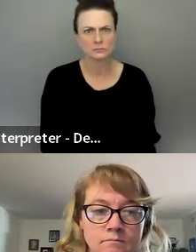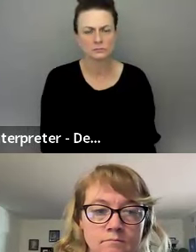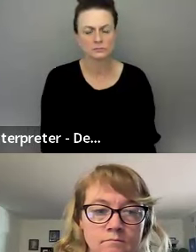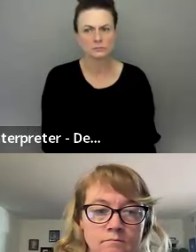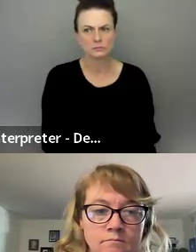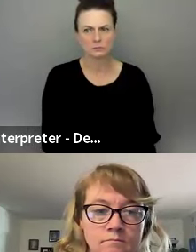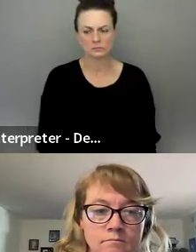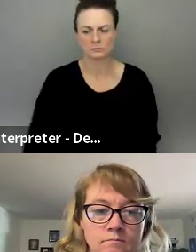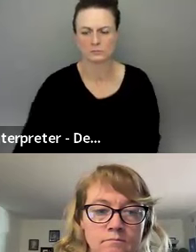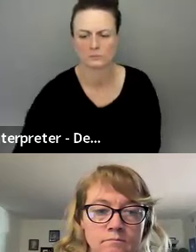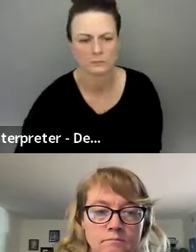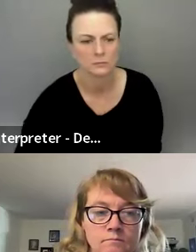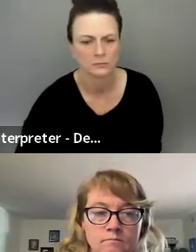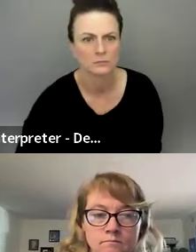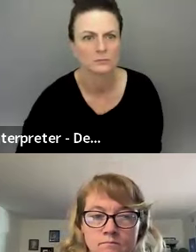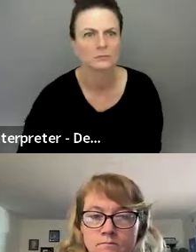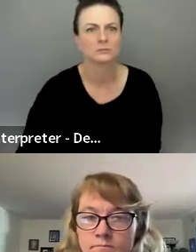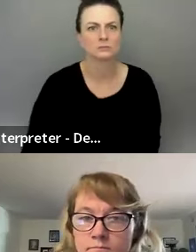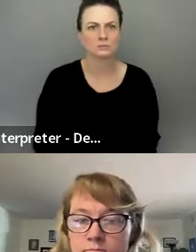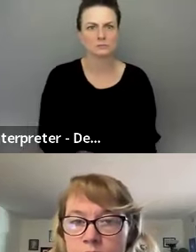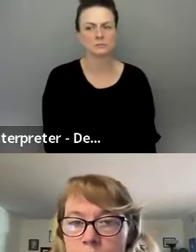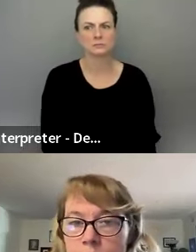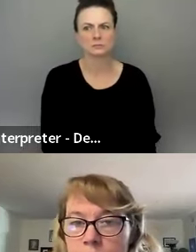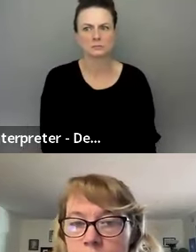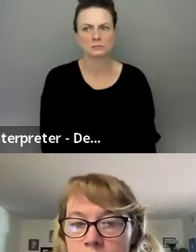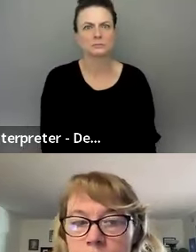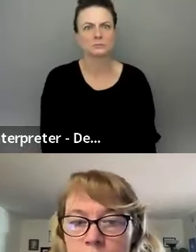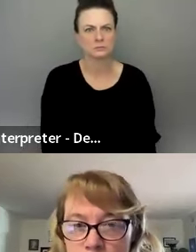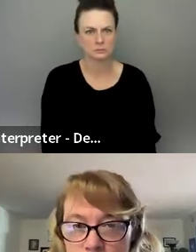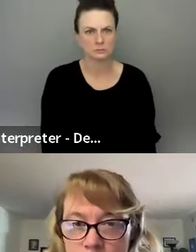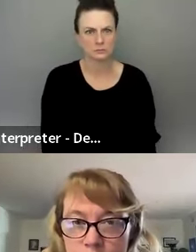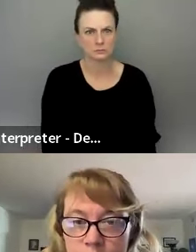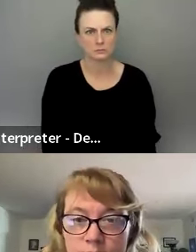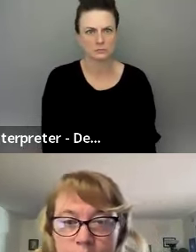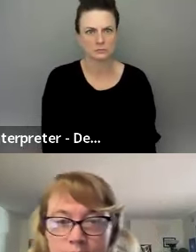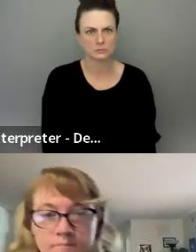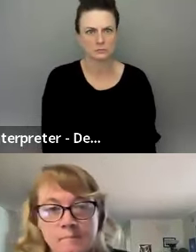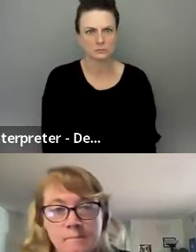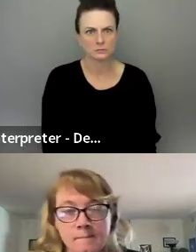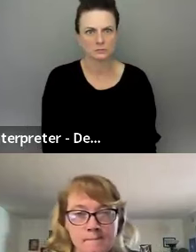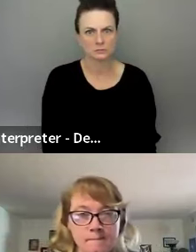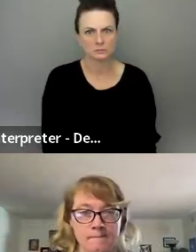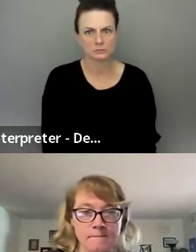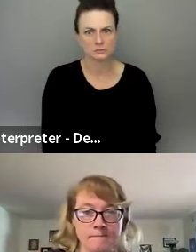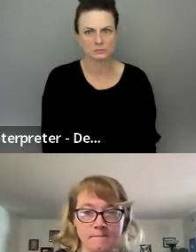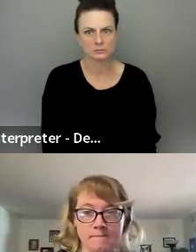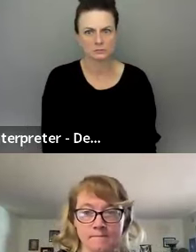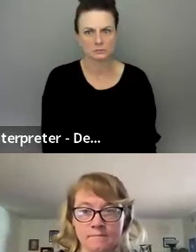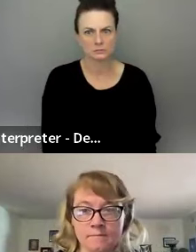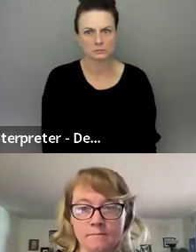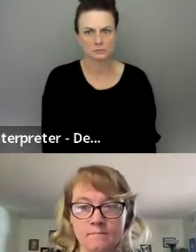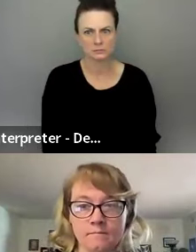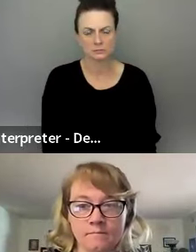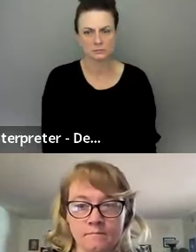So regarding Deaf Awareness Month and the social media campaign, what are you thinking? Is it going